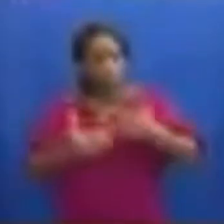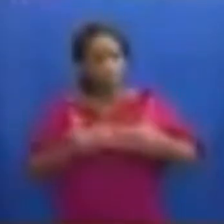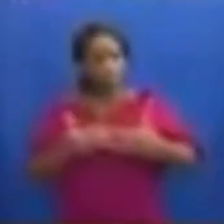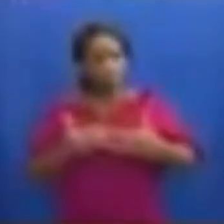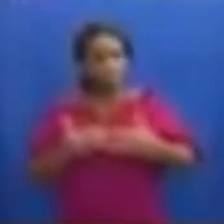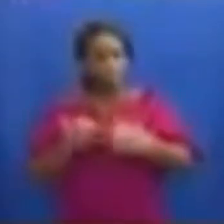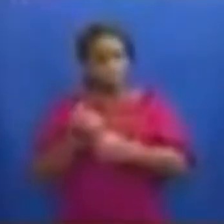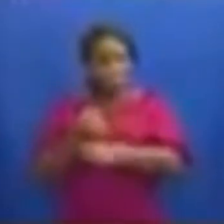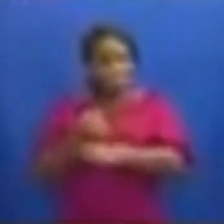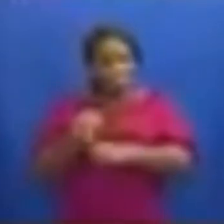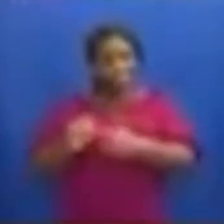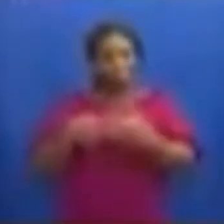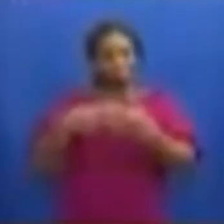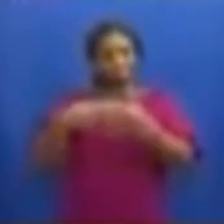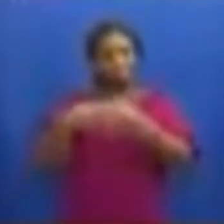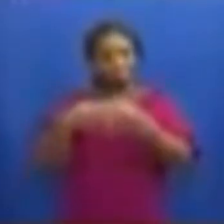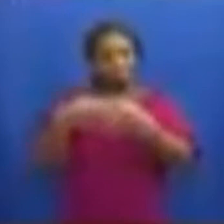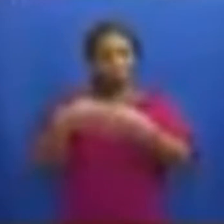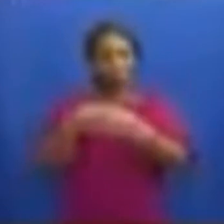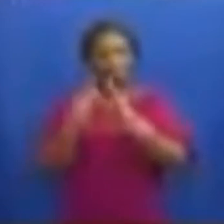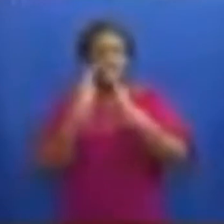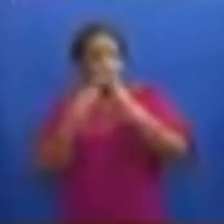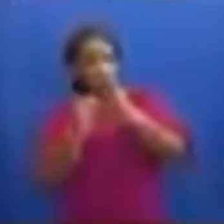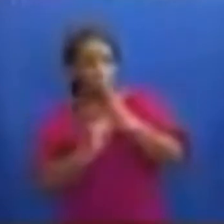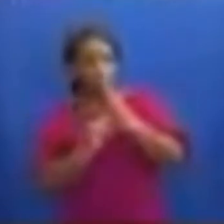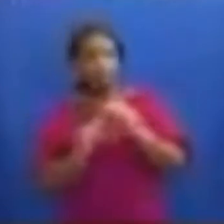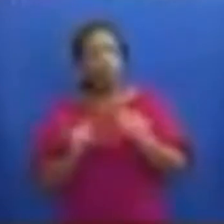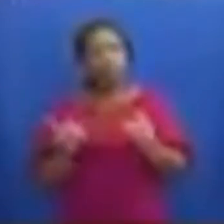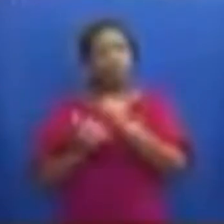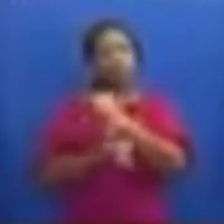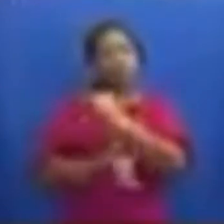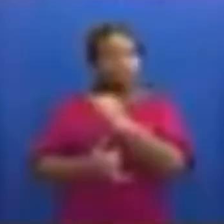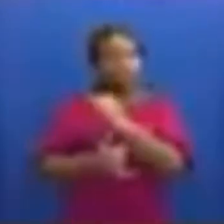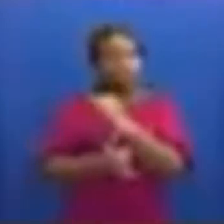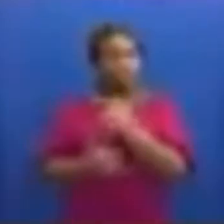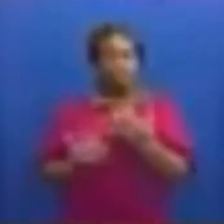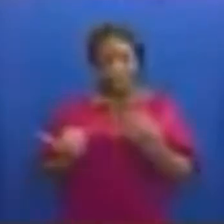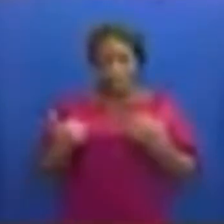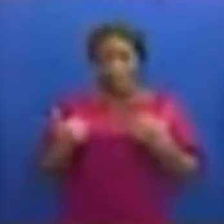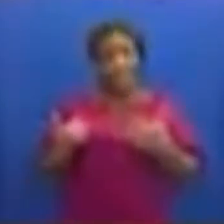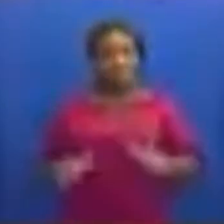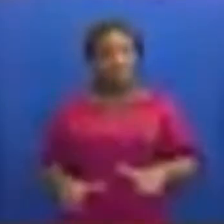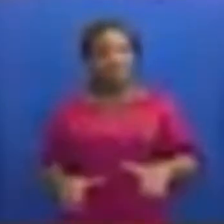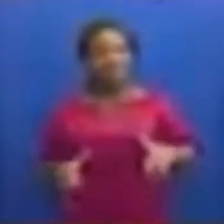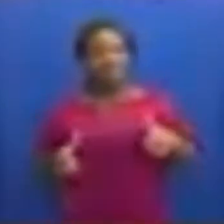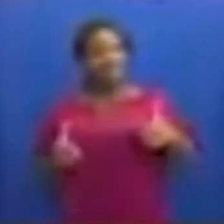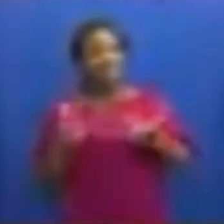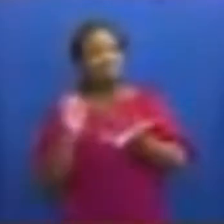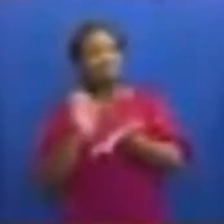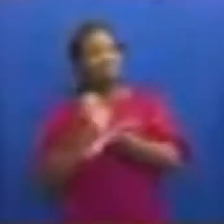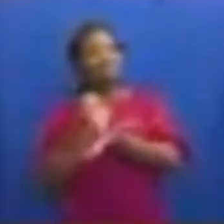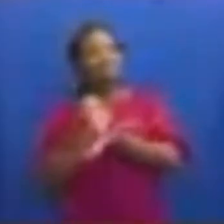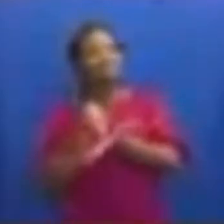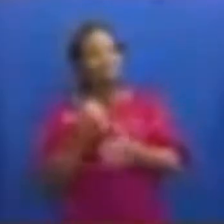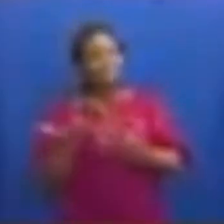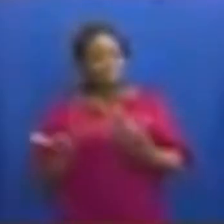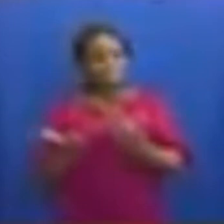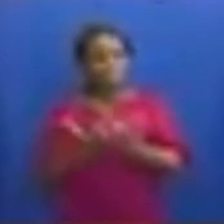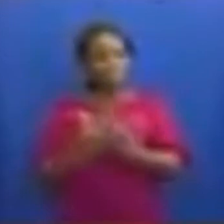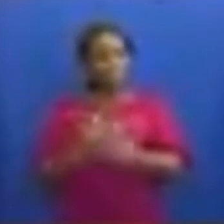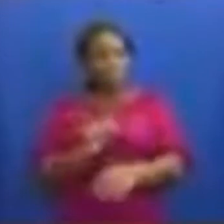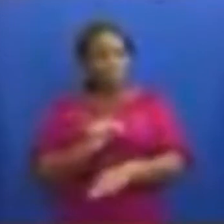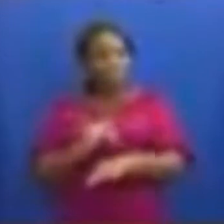and safe easing of restrictions in the country, so as to get our lives and economy back to normal in safety,